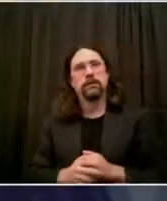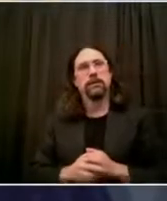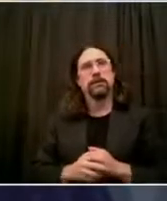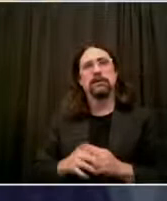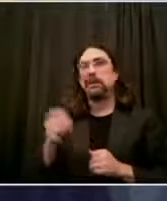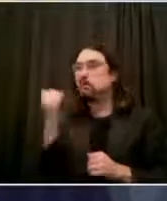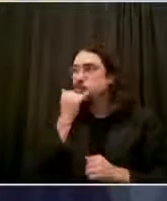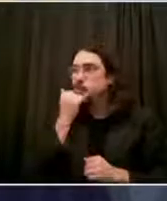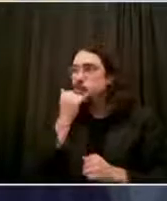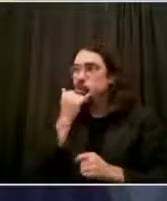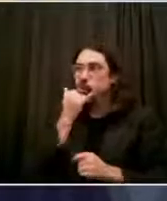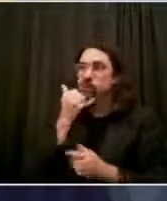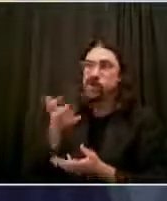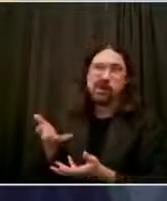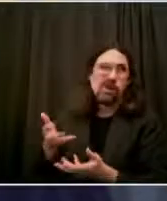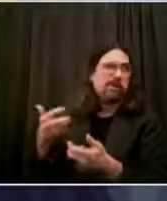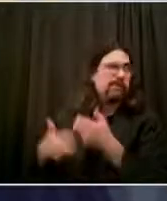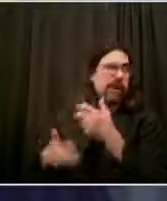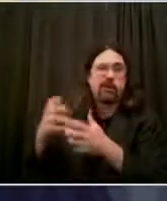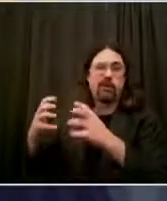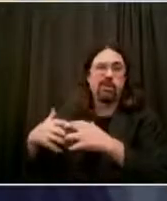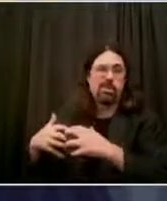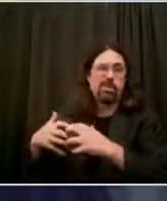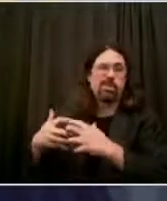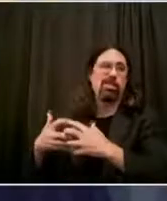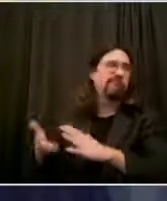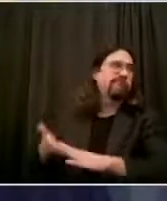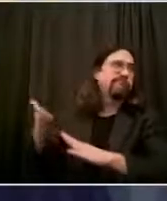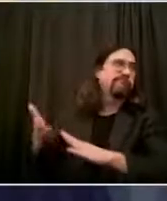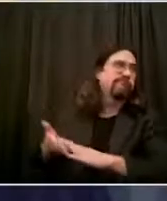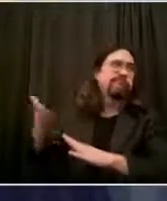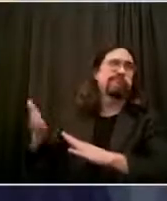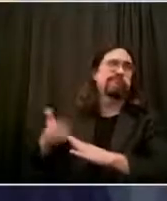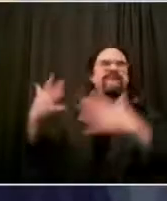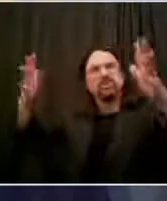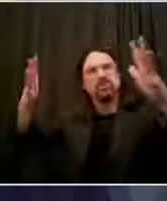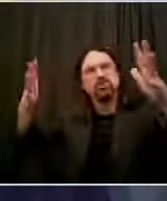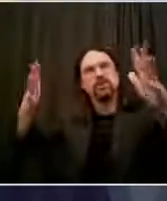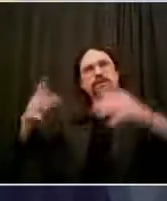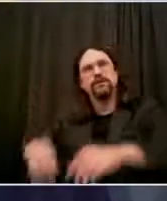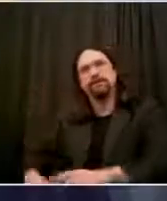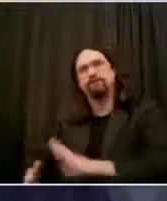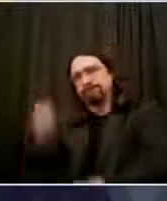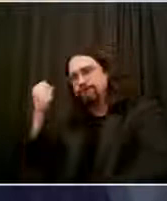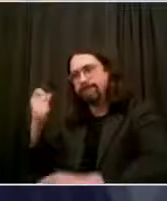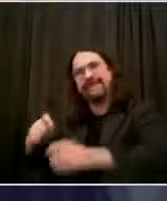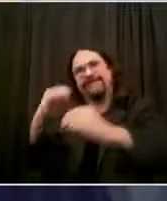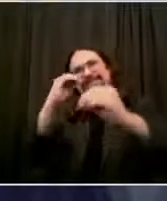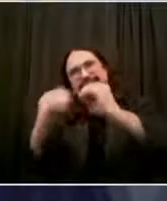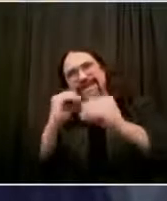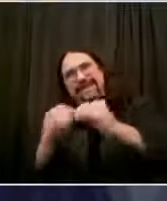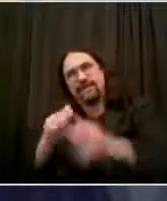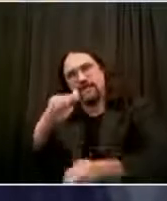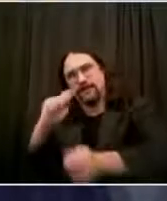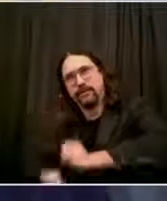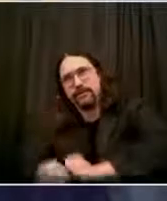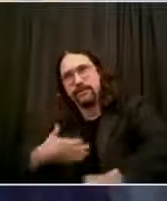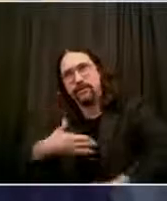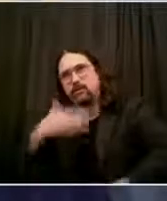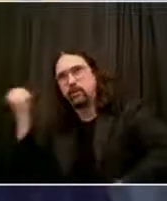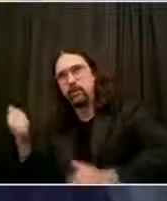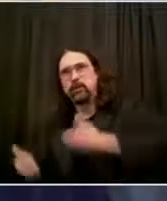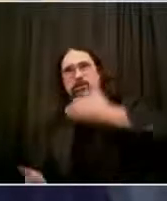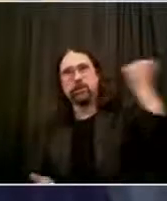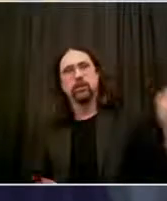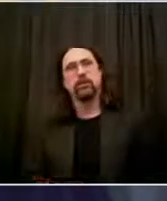I really do. So for the next year and a half, you're going to see a lot of things change. You will see a recovery, and you will see fairness pervade